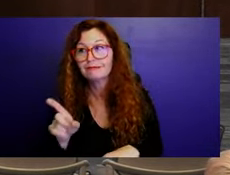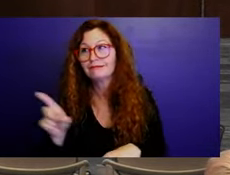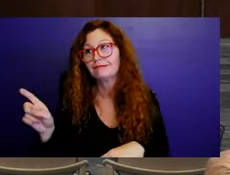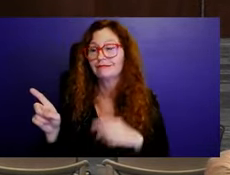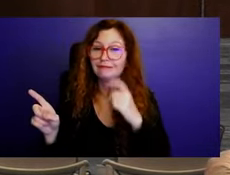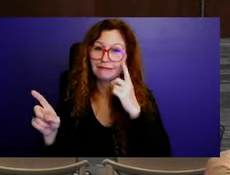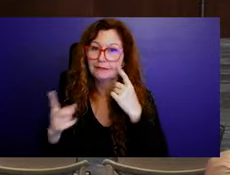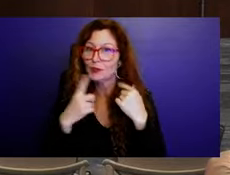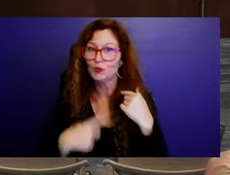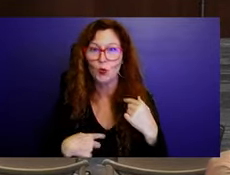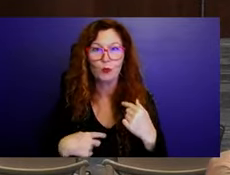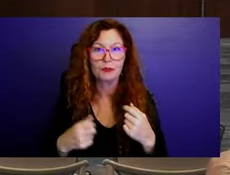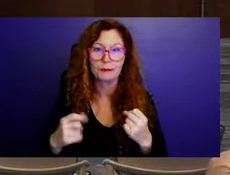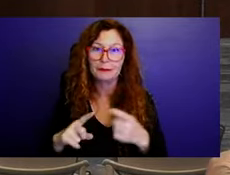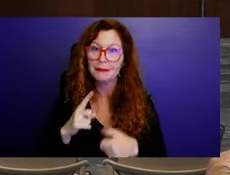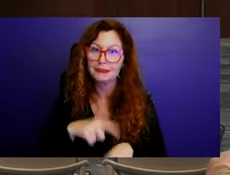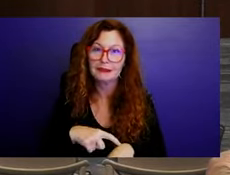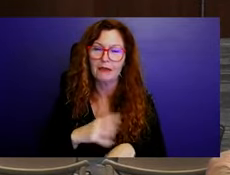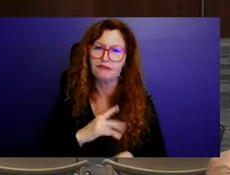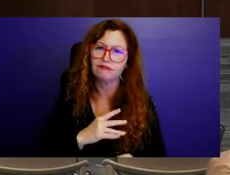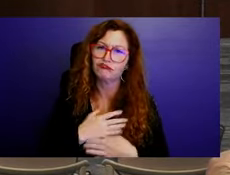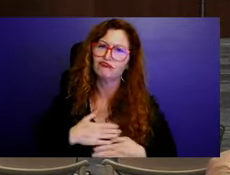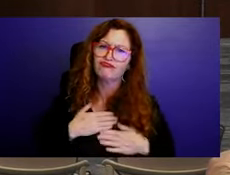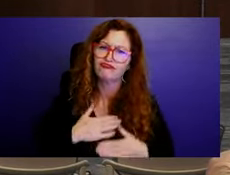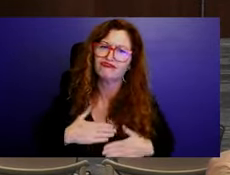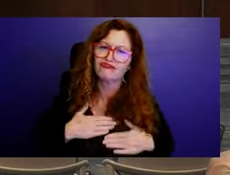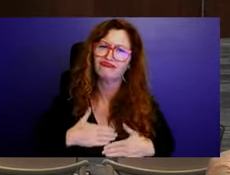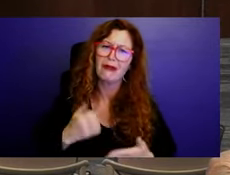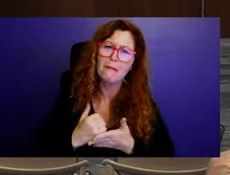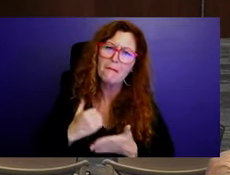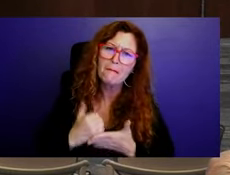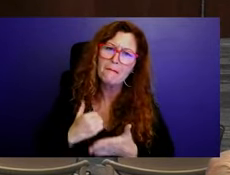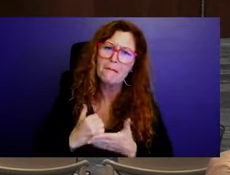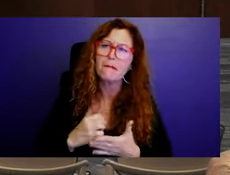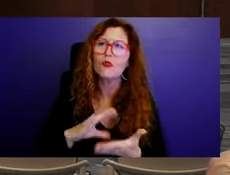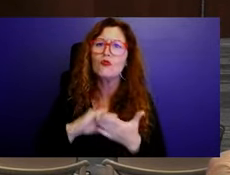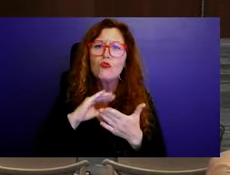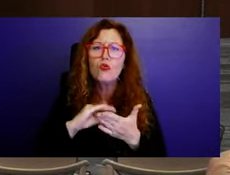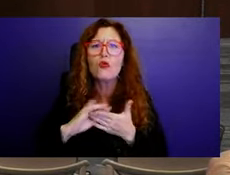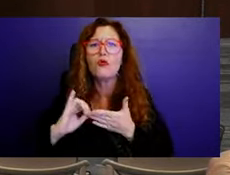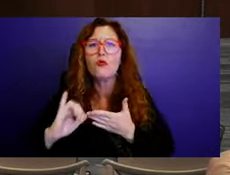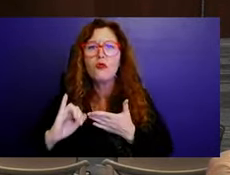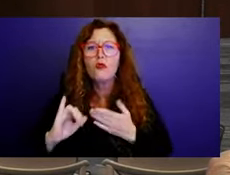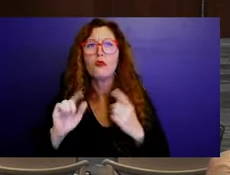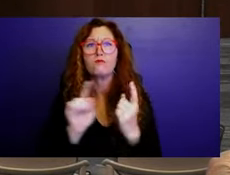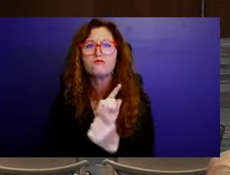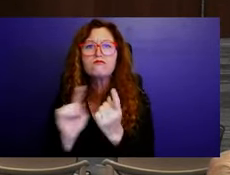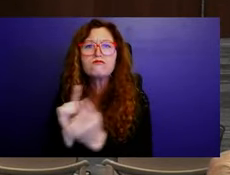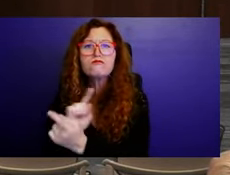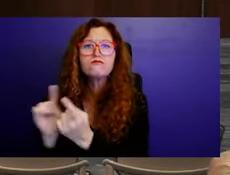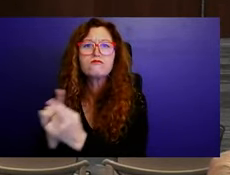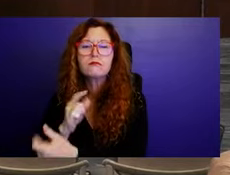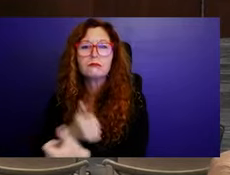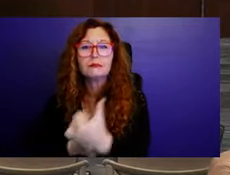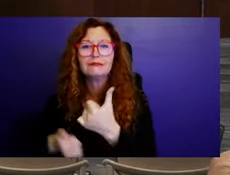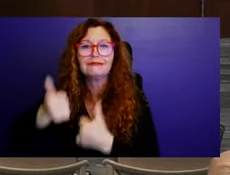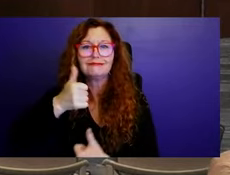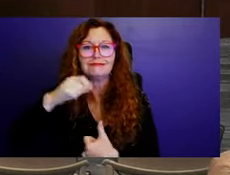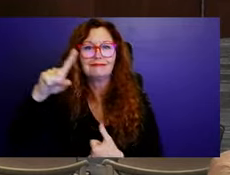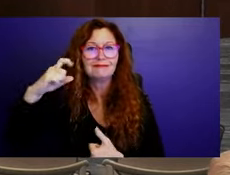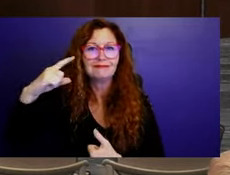helpful it was to get out there and, and meet with our, you know, our federal representatives and, and